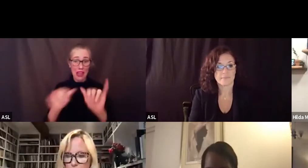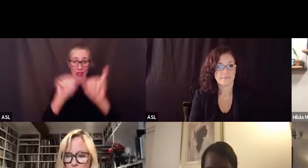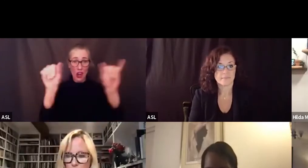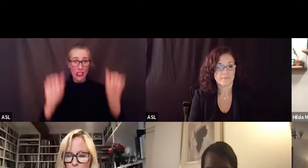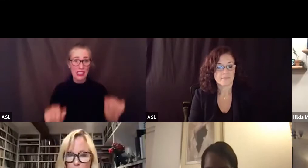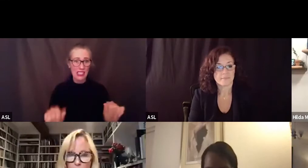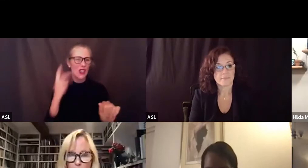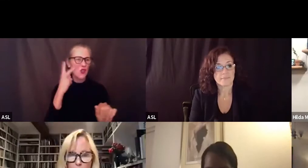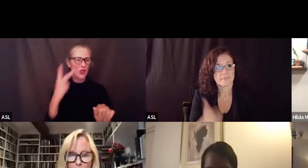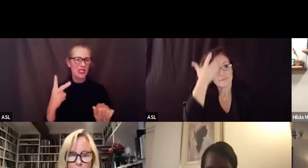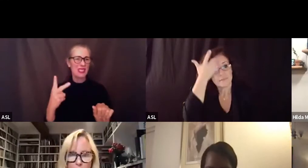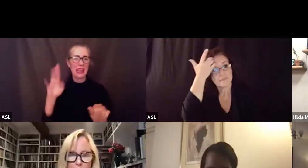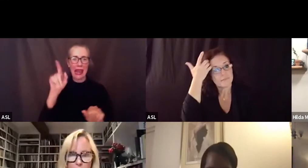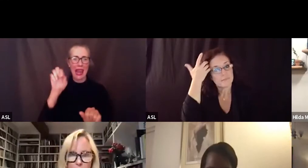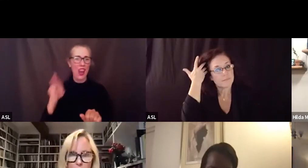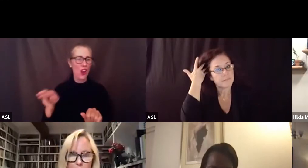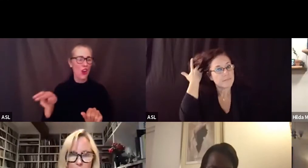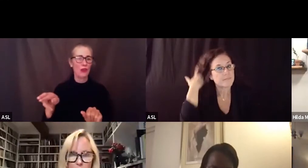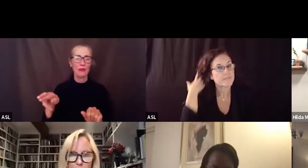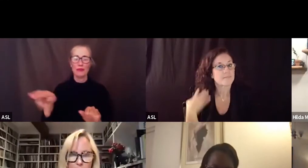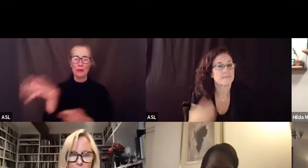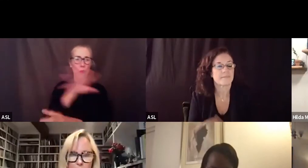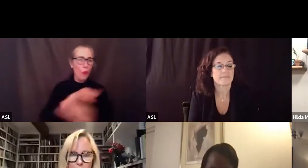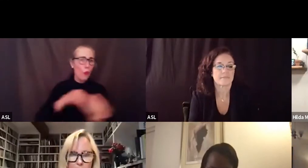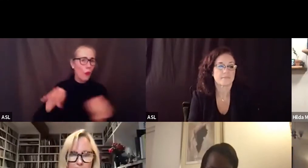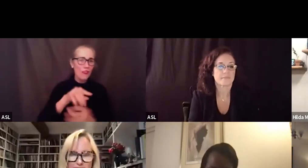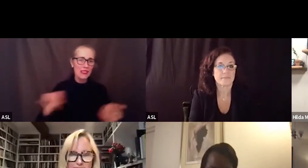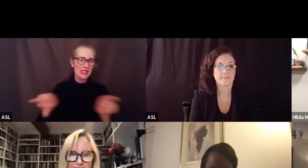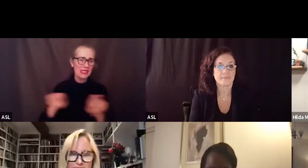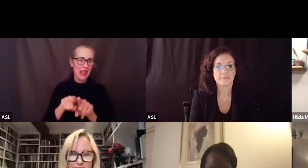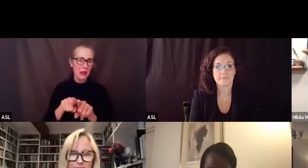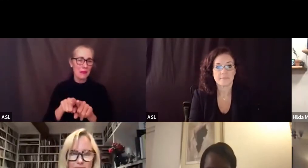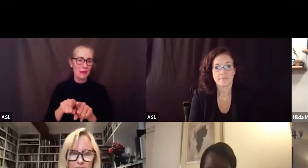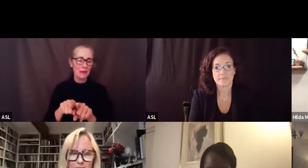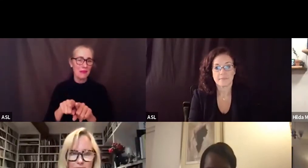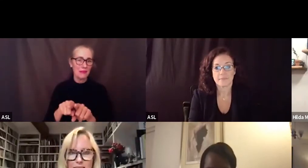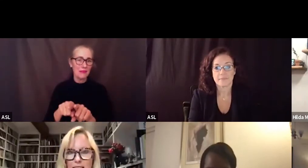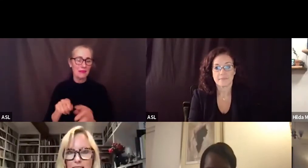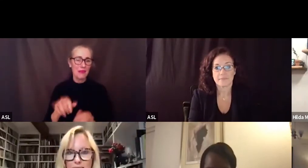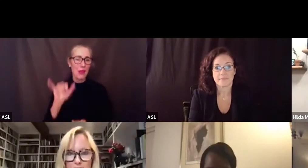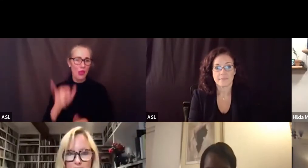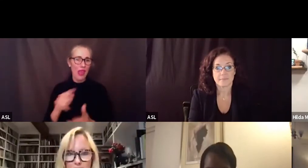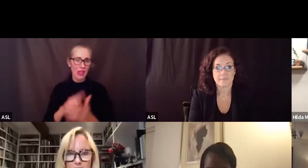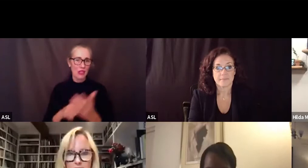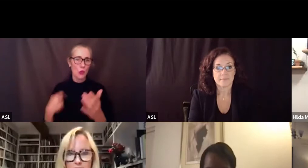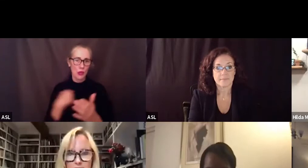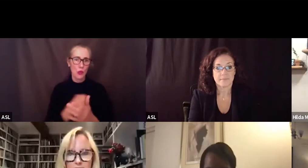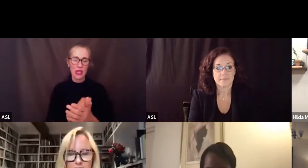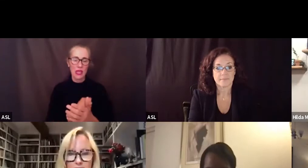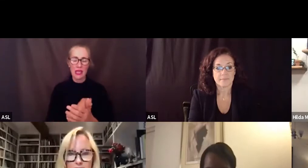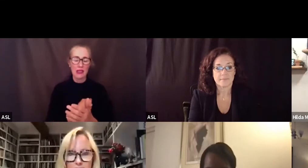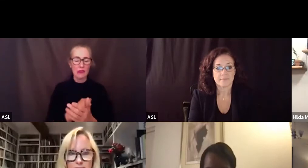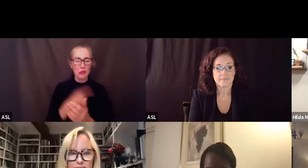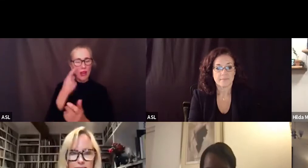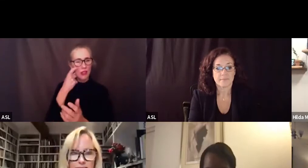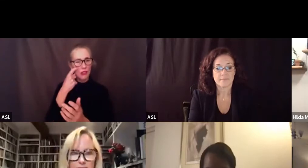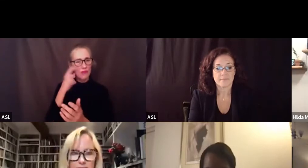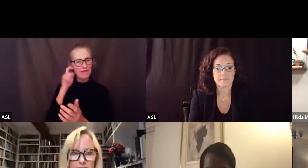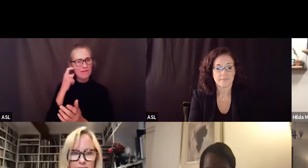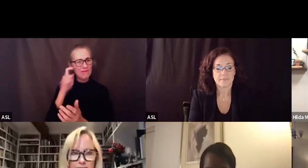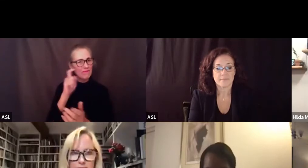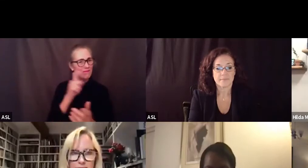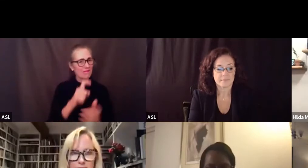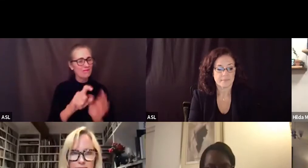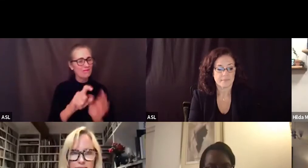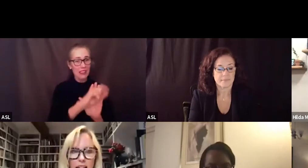behavior and so that that's what we look for um it is a really great point though that there are people that can contract using